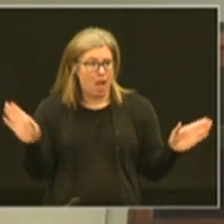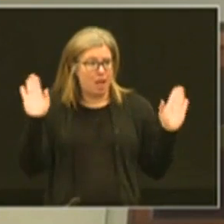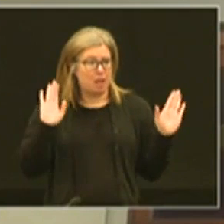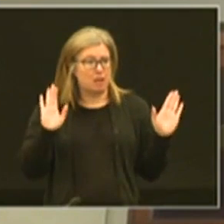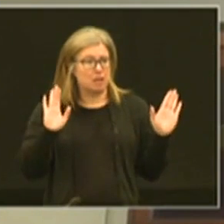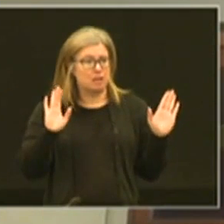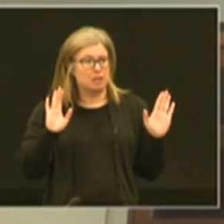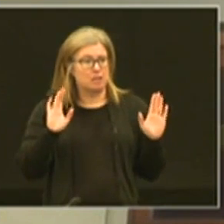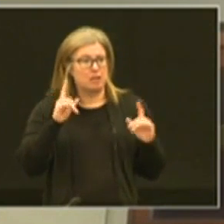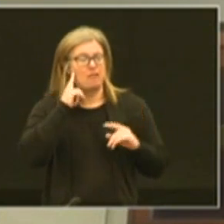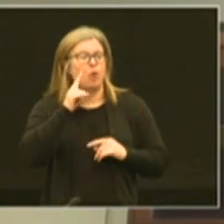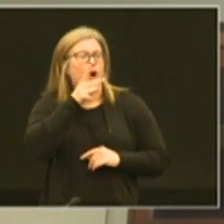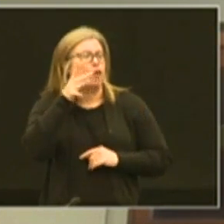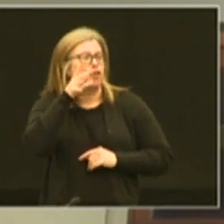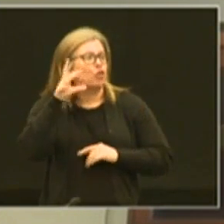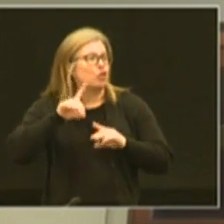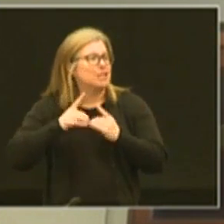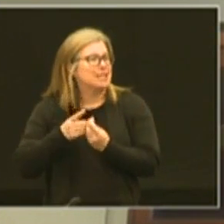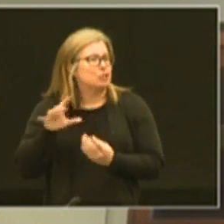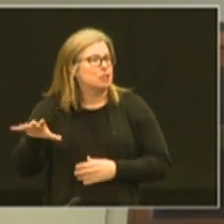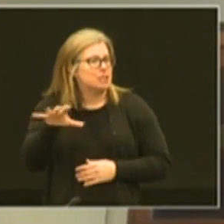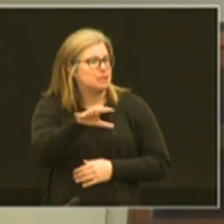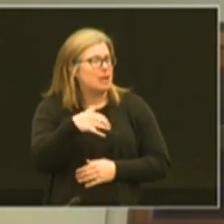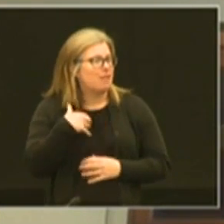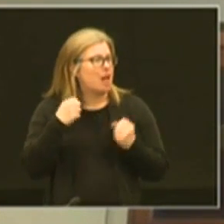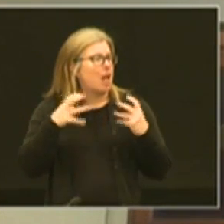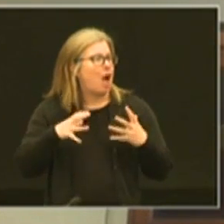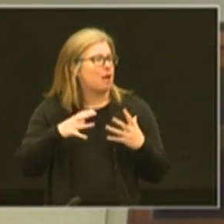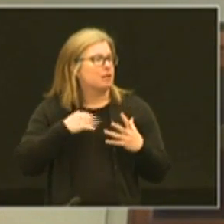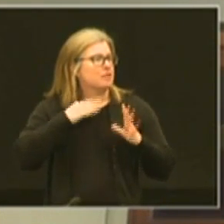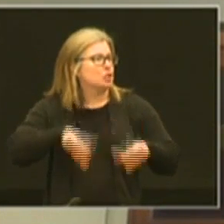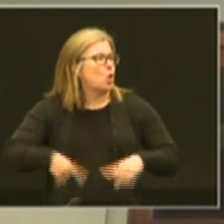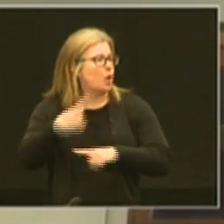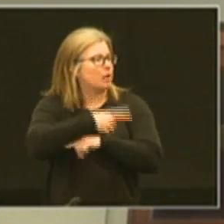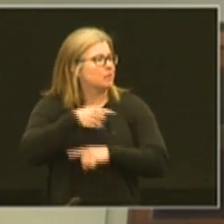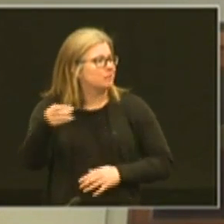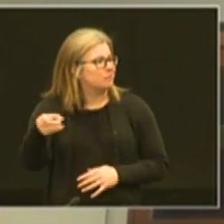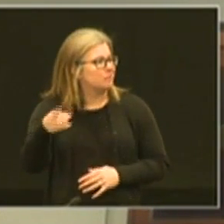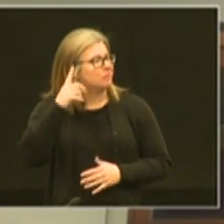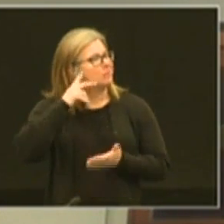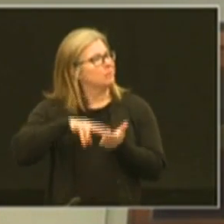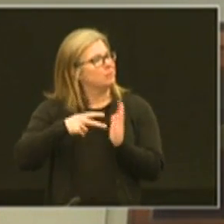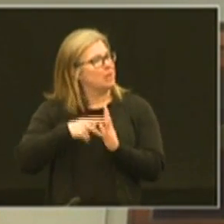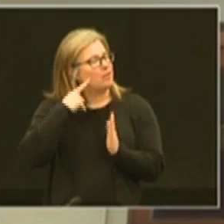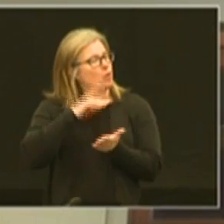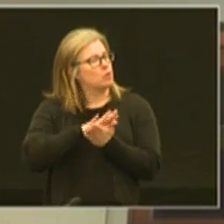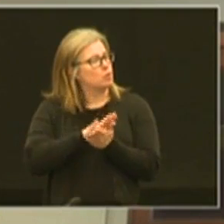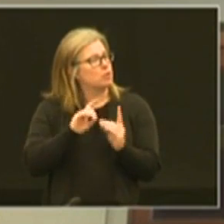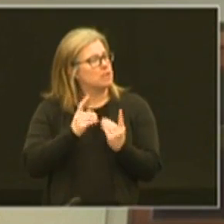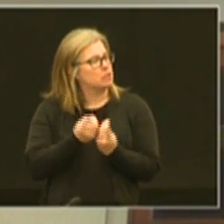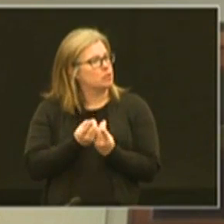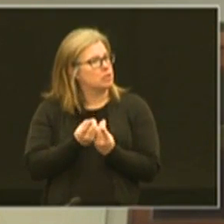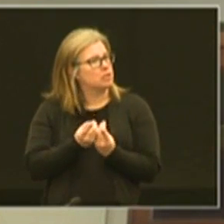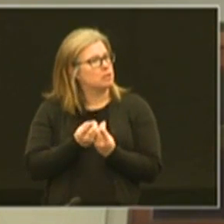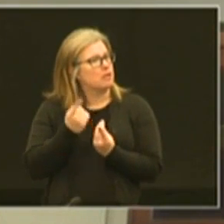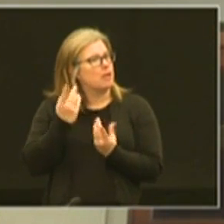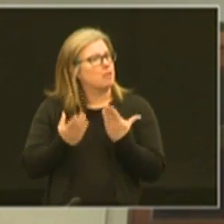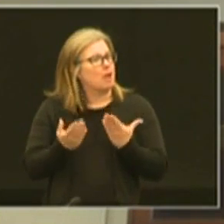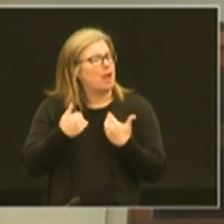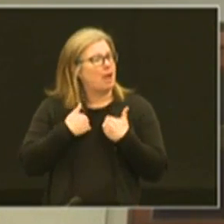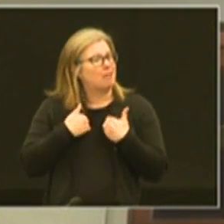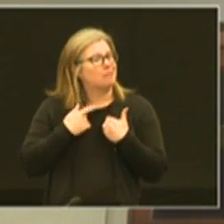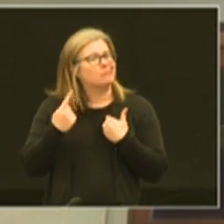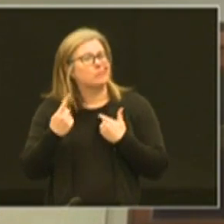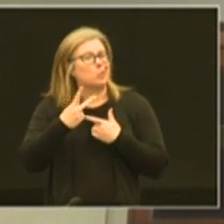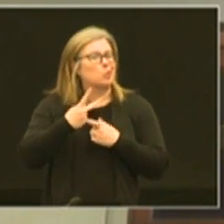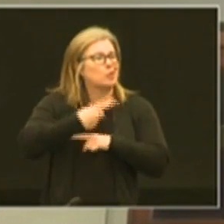for rural districts that have a lot of inclement weather days. And it was meant for school districts that they might have a